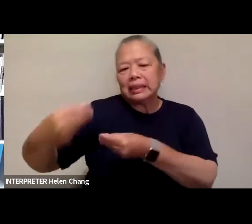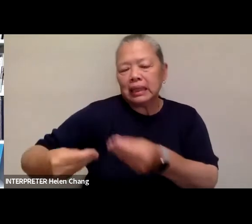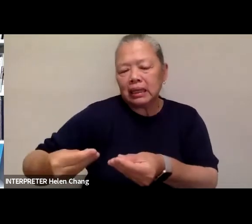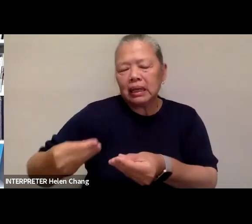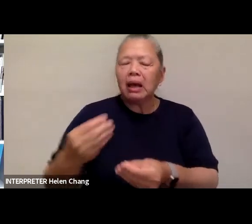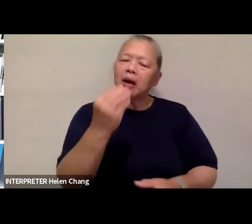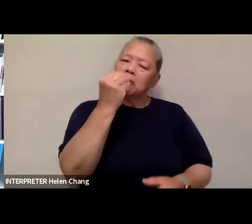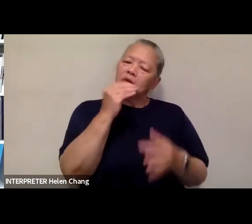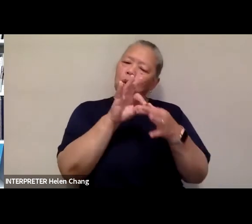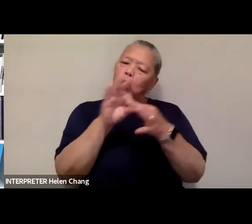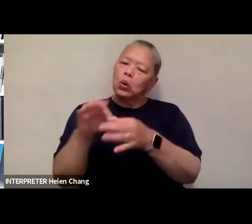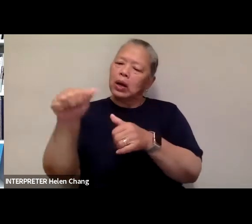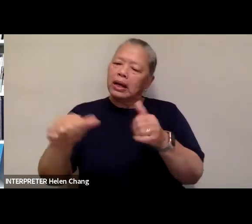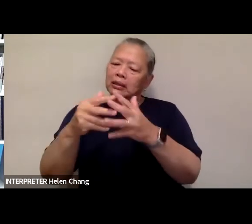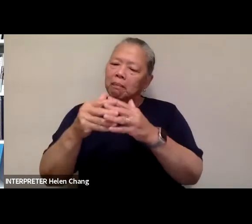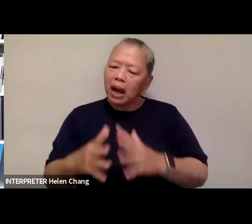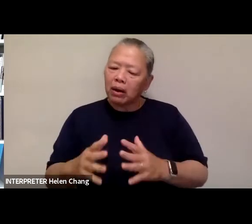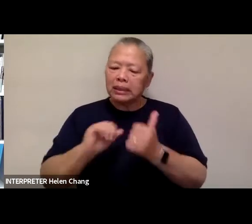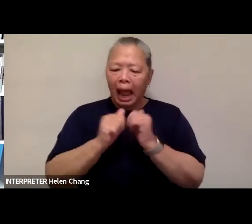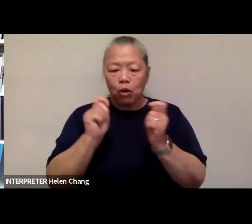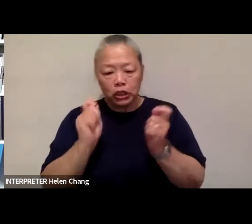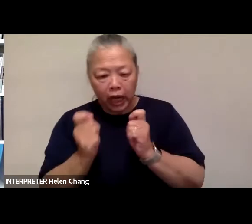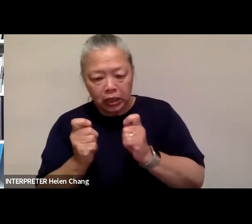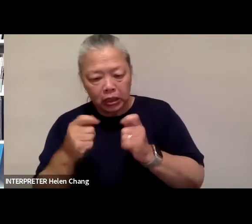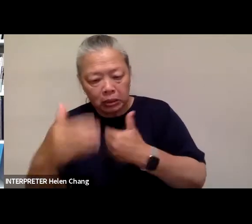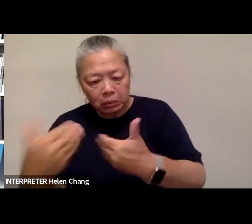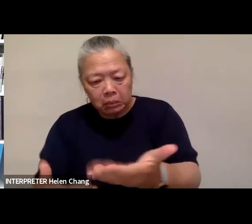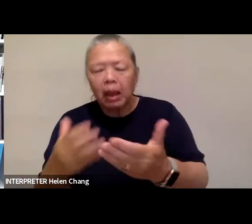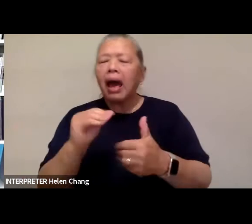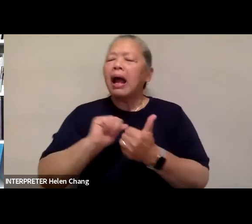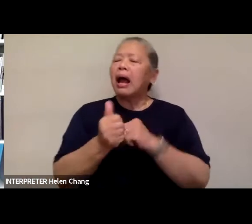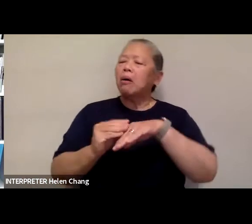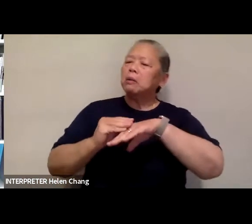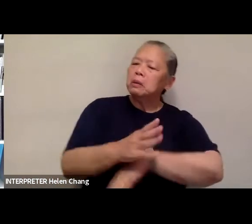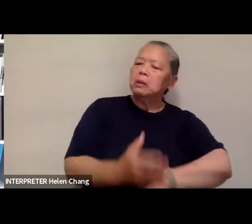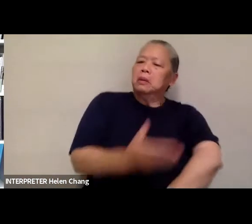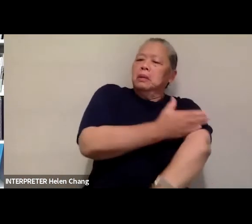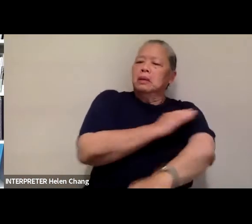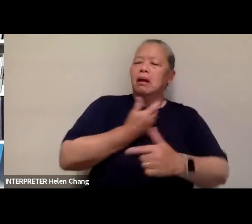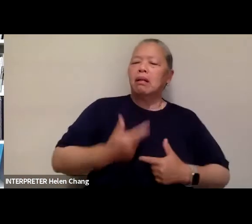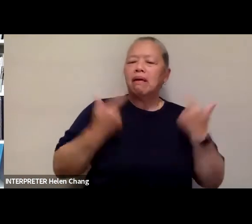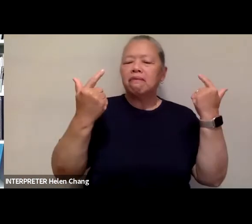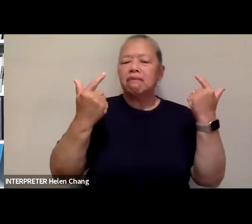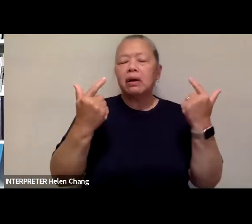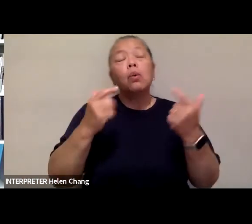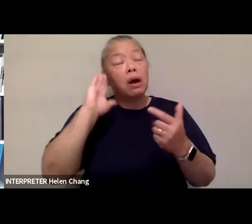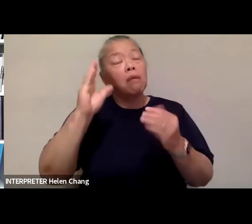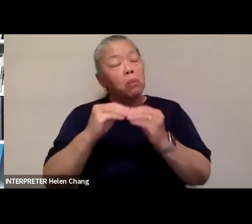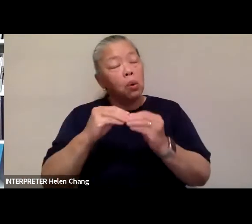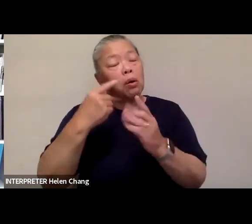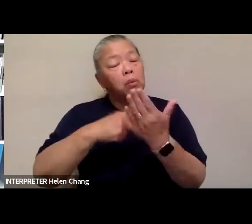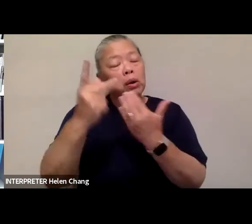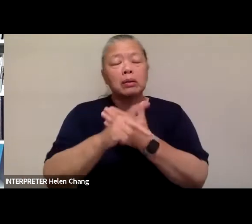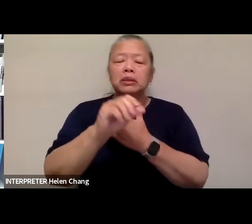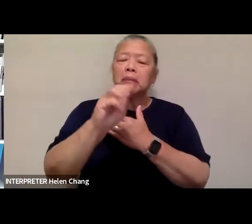America continue to change and enrich our lives. Tonight, and in the next three programs to follow in May and June, we'll hear from